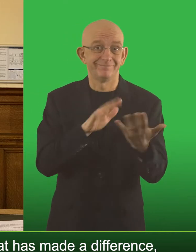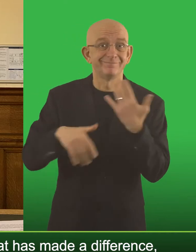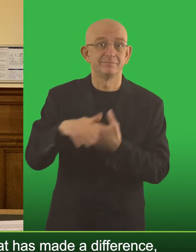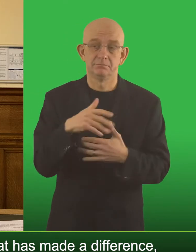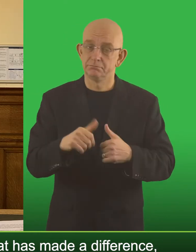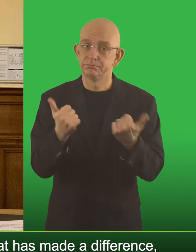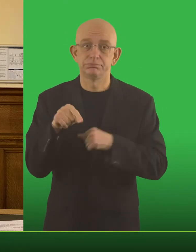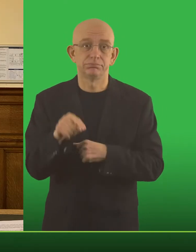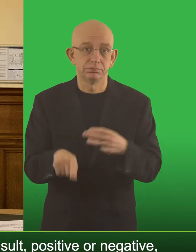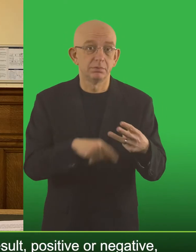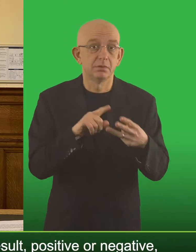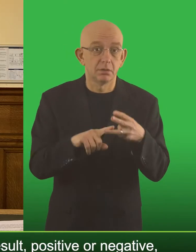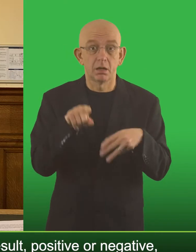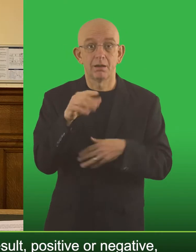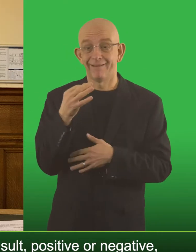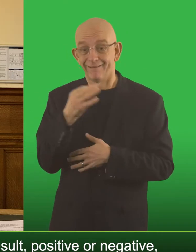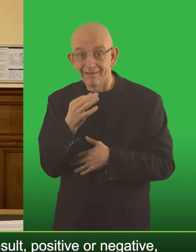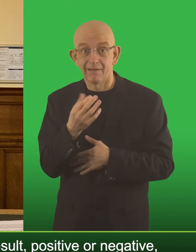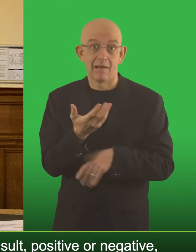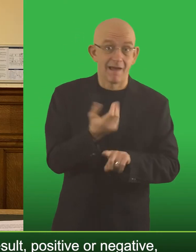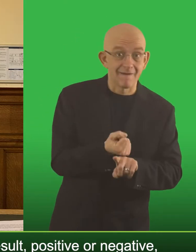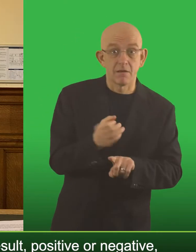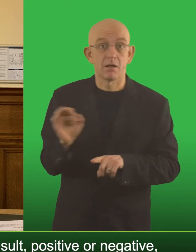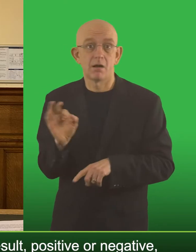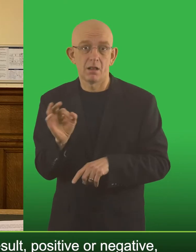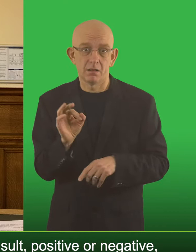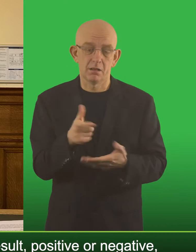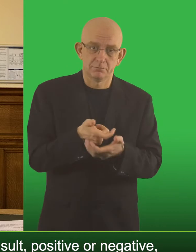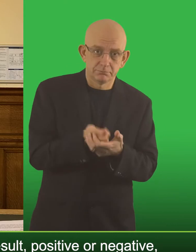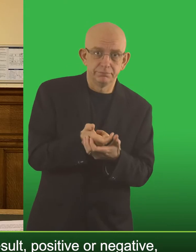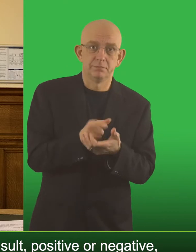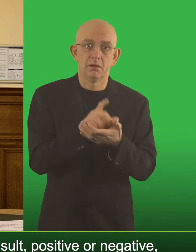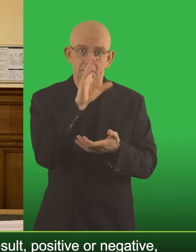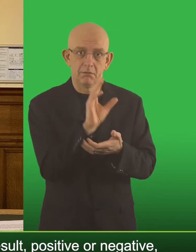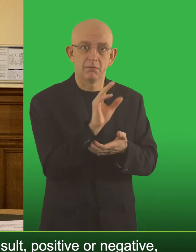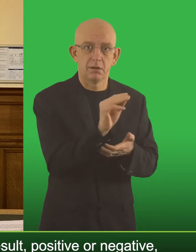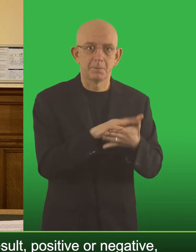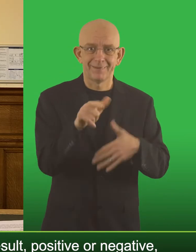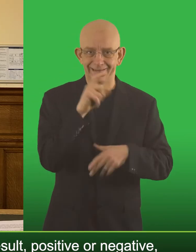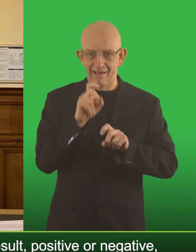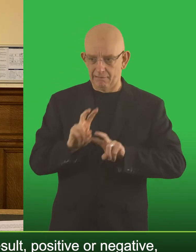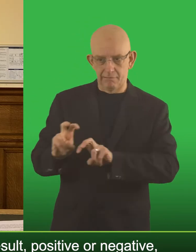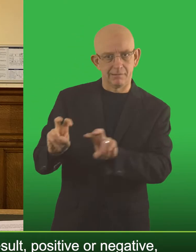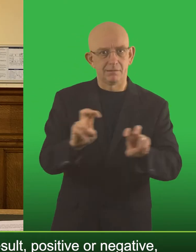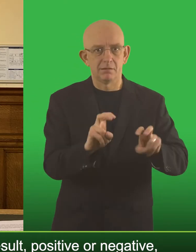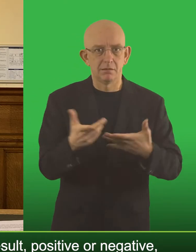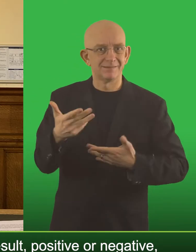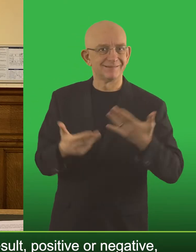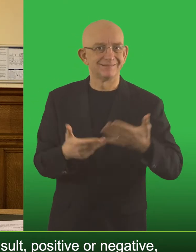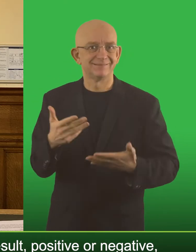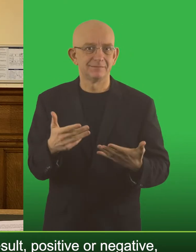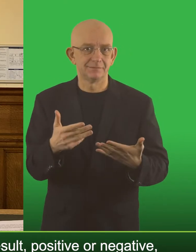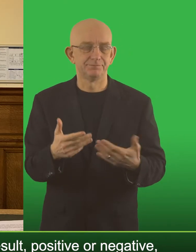places, that has made a difference and register your lateral flow device test result positive or negative because that's the only way we get a